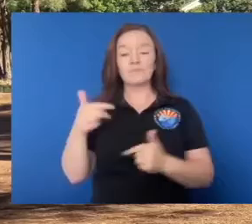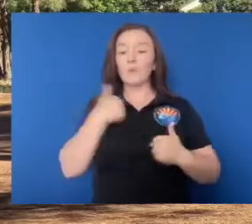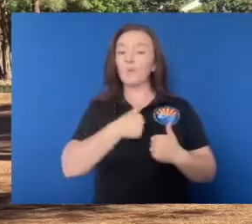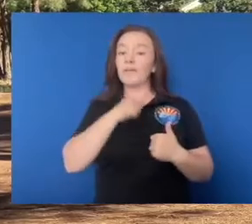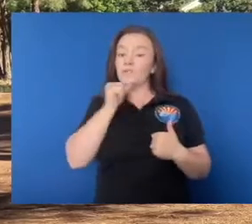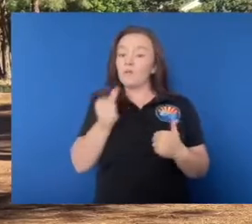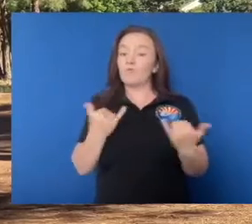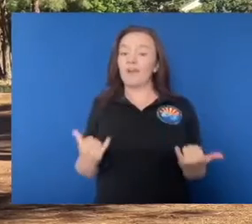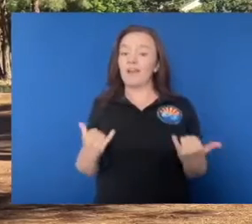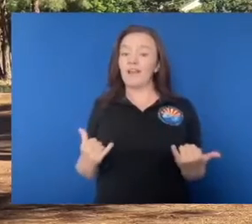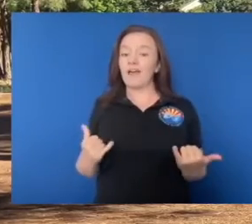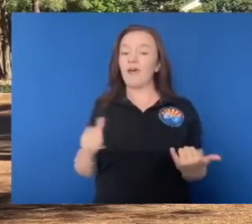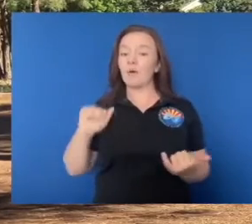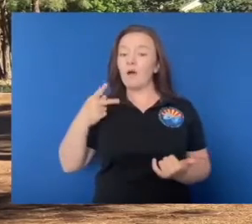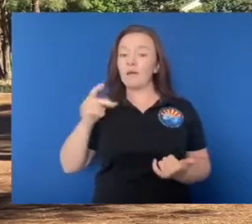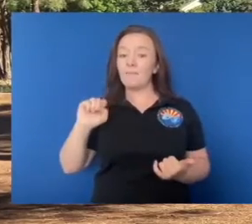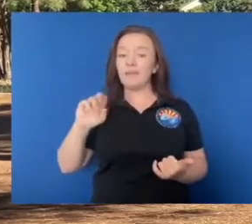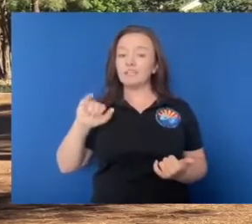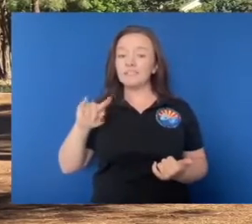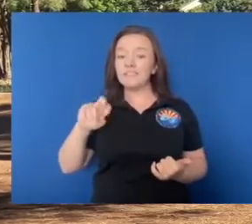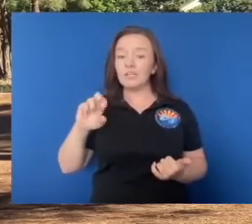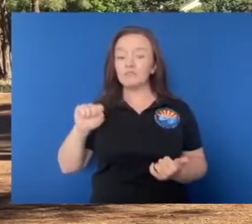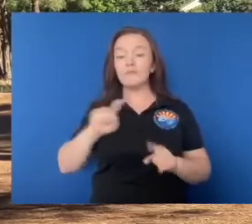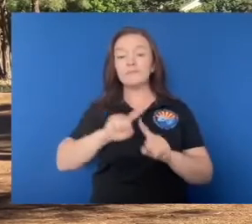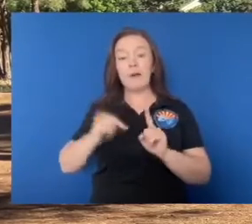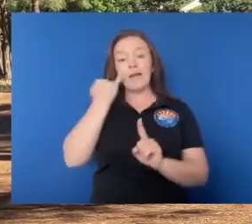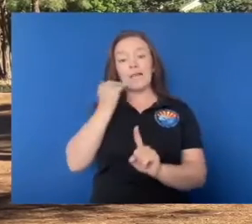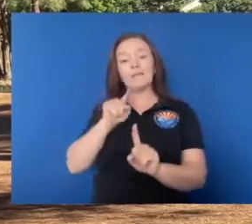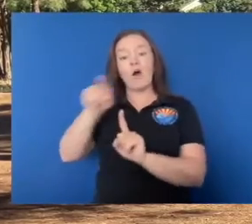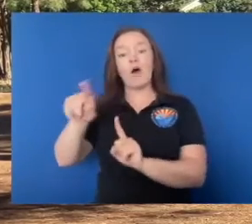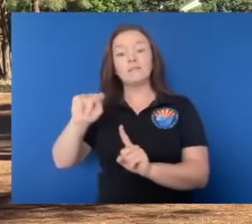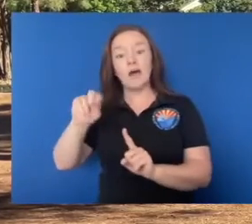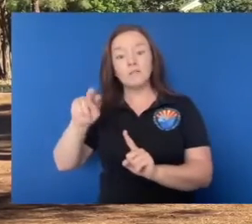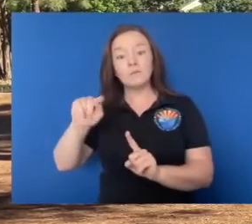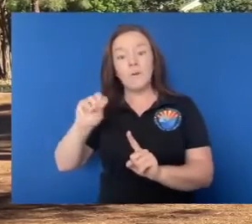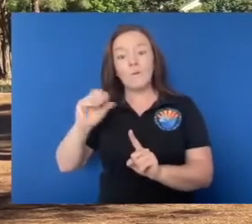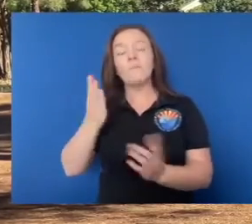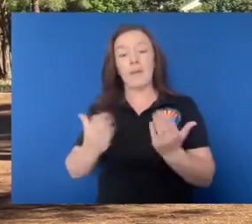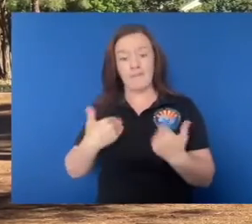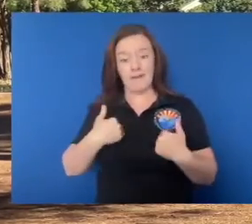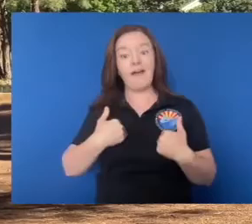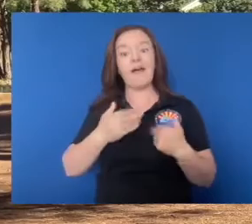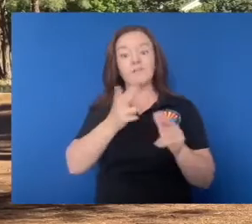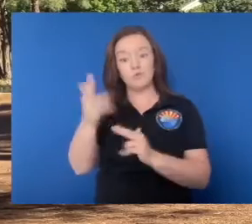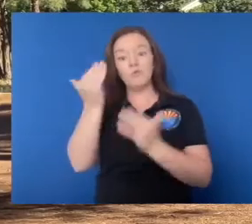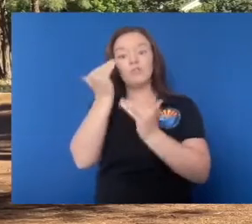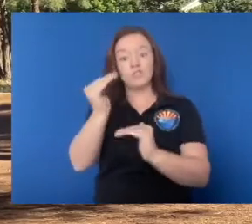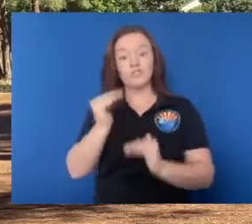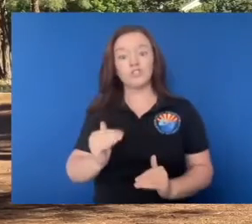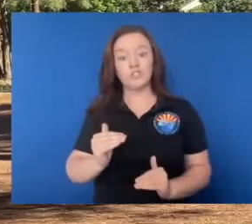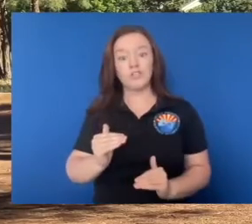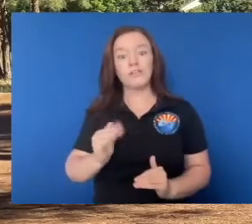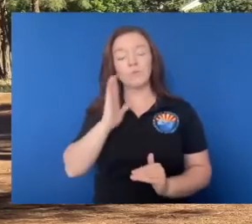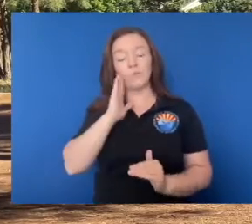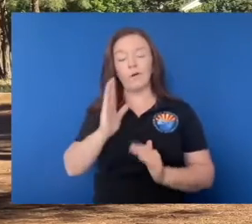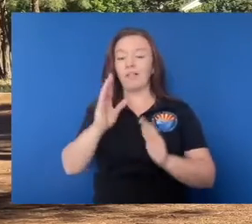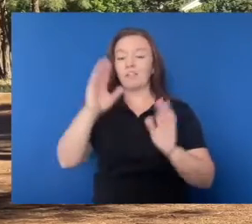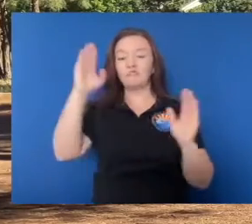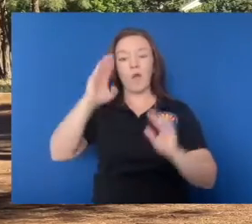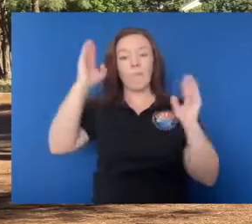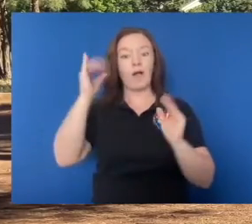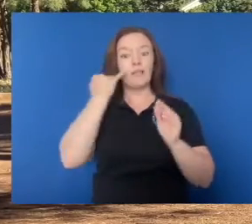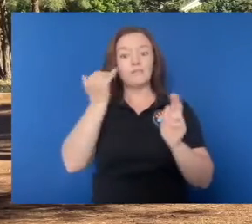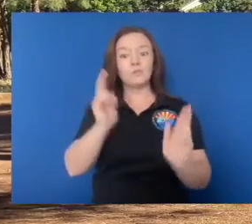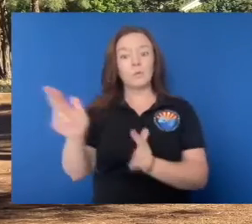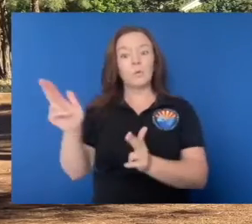we don't have shooting restrictions on the Apache sick grieves. And you may go on the tonneau and they have shooting restrictions. You're get in trouble if you shoot. So